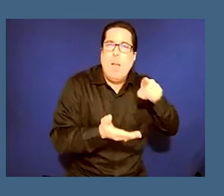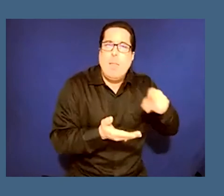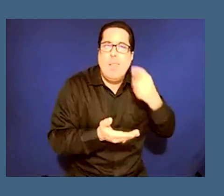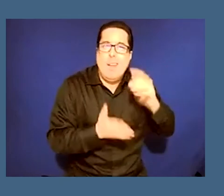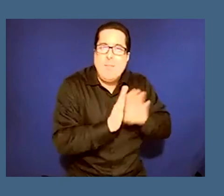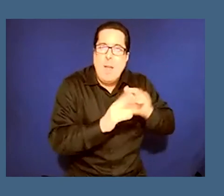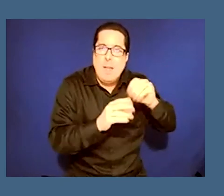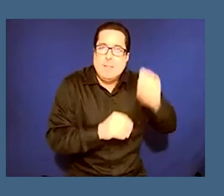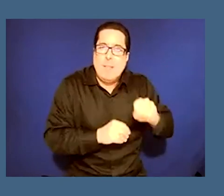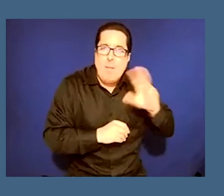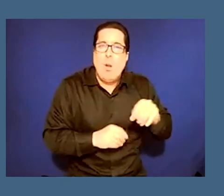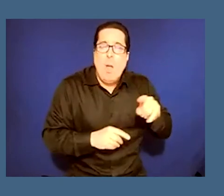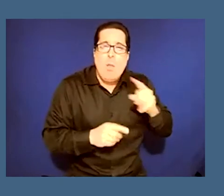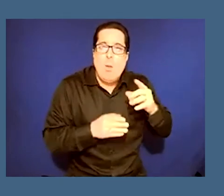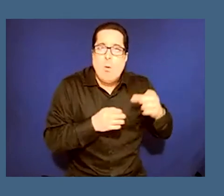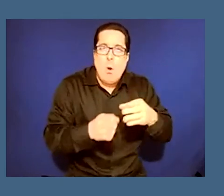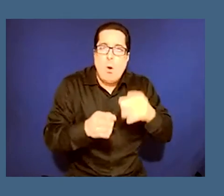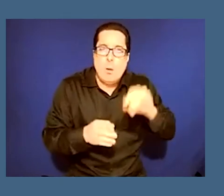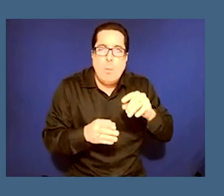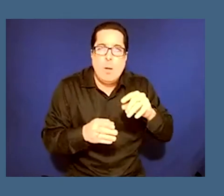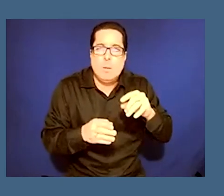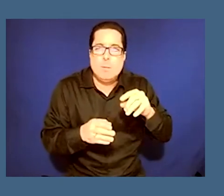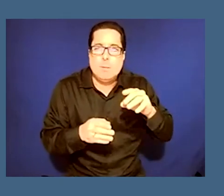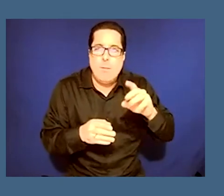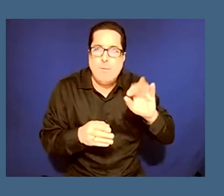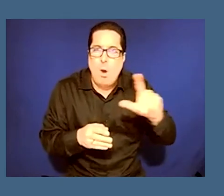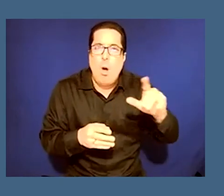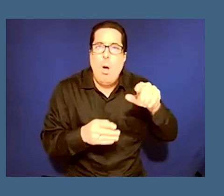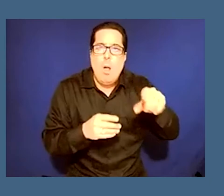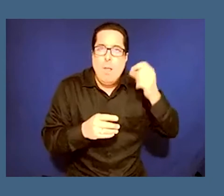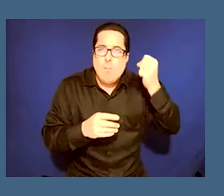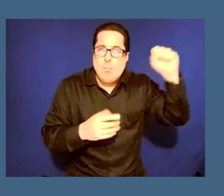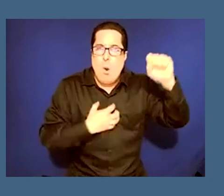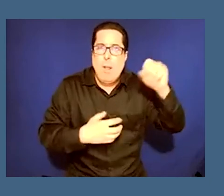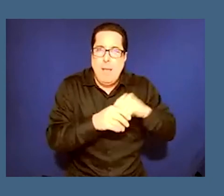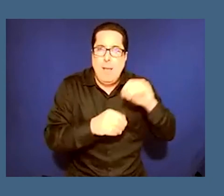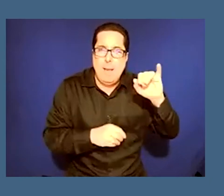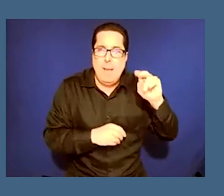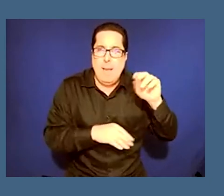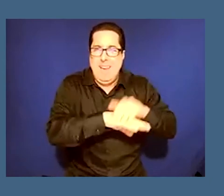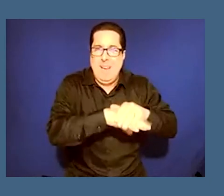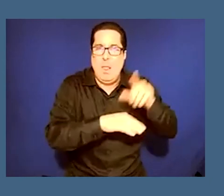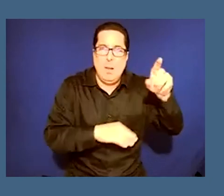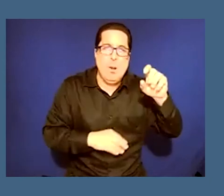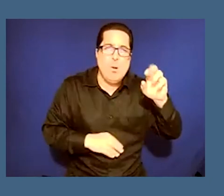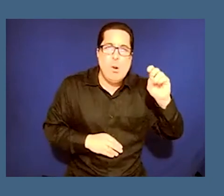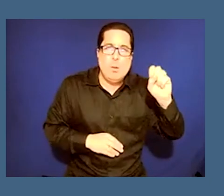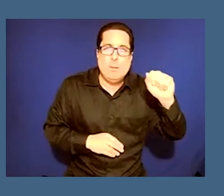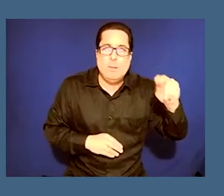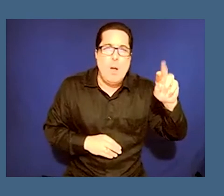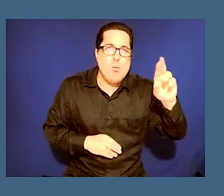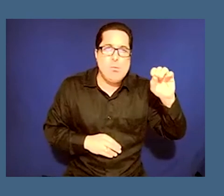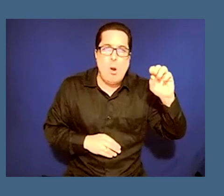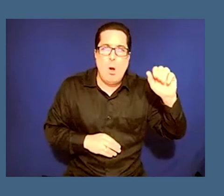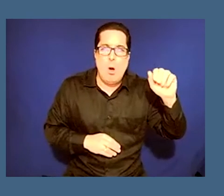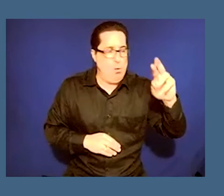must fall protest that uh actually spread uh to england as well where cecil john rhodes also has a legacy um